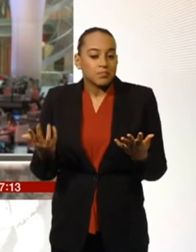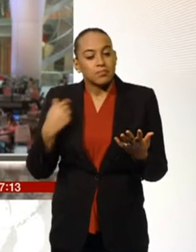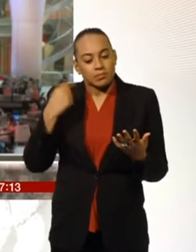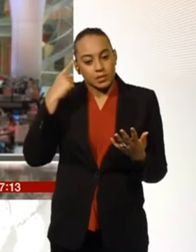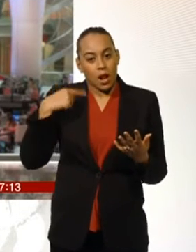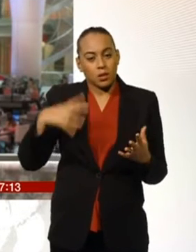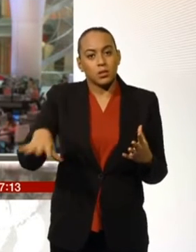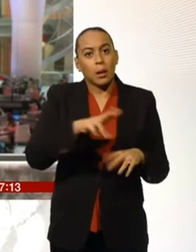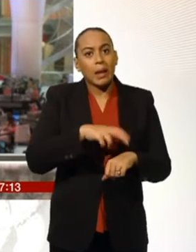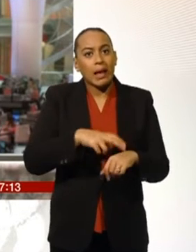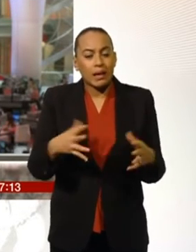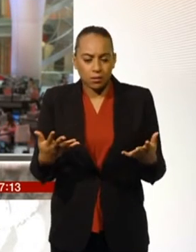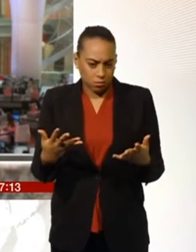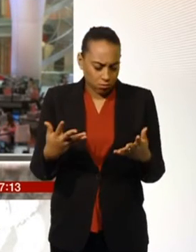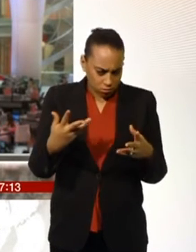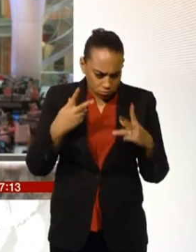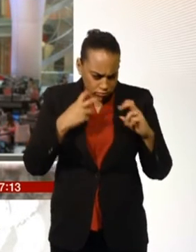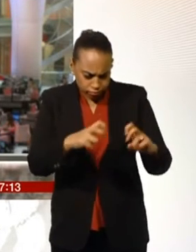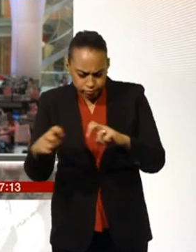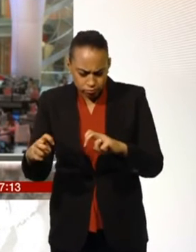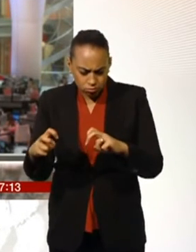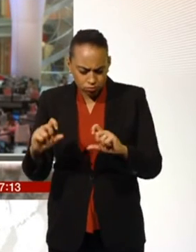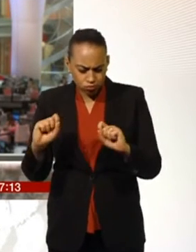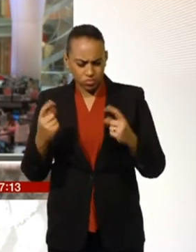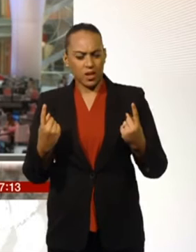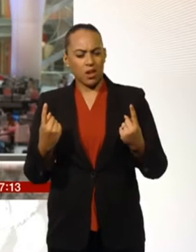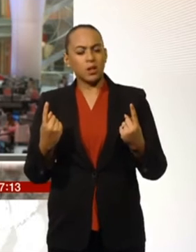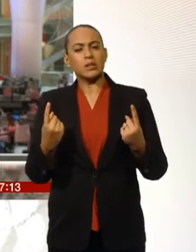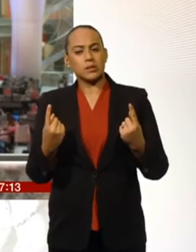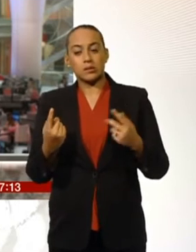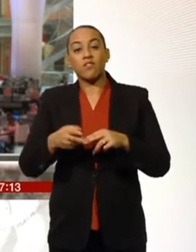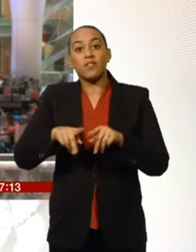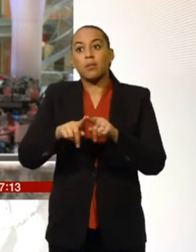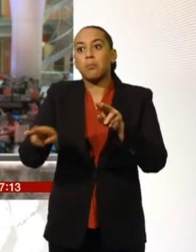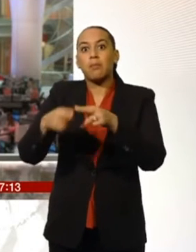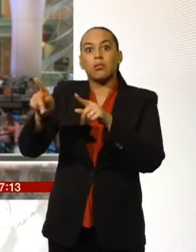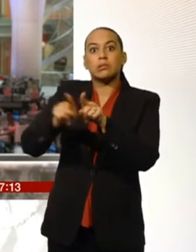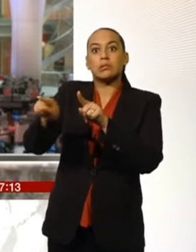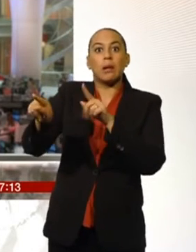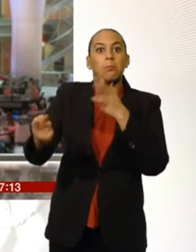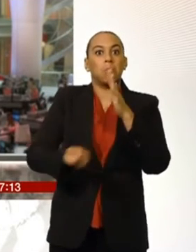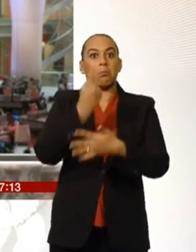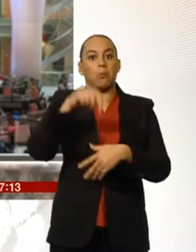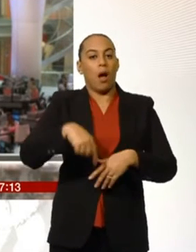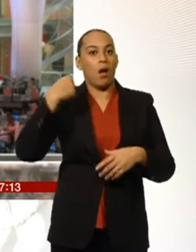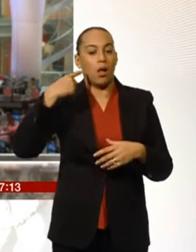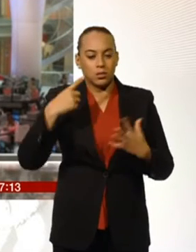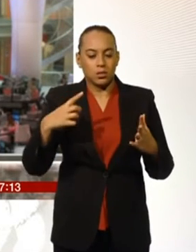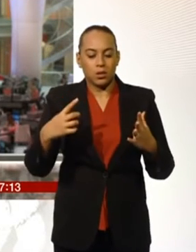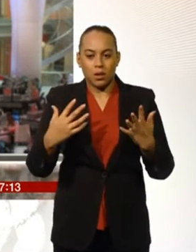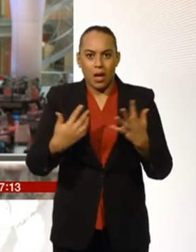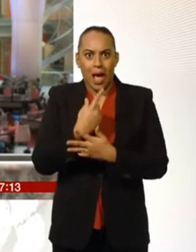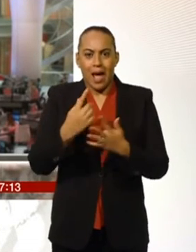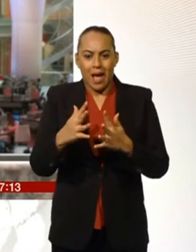streets of London. And it's been recognised that to deal with major incidents in the centre of London, we need to